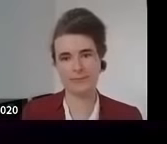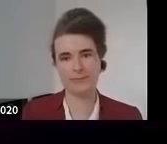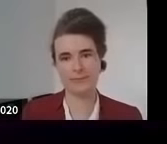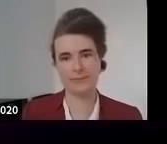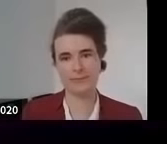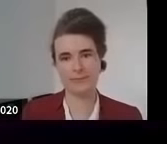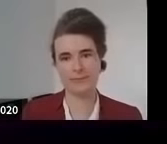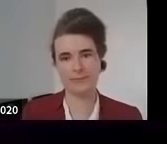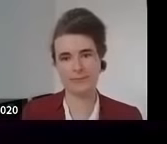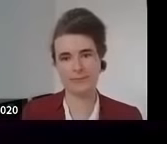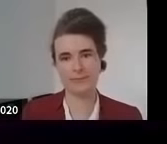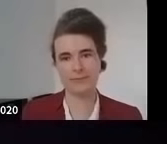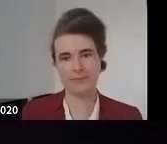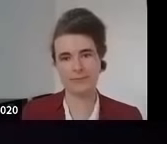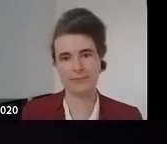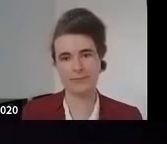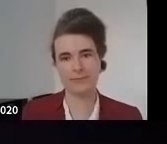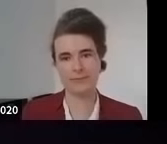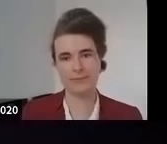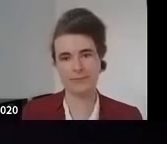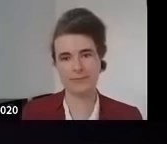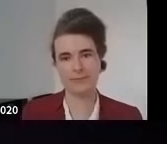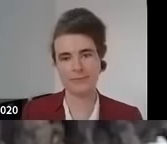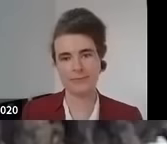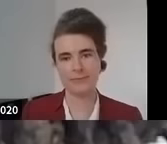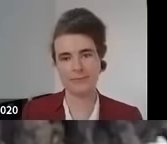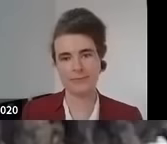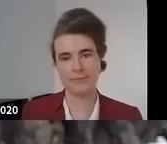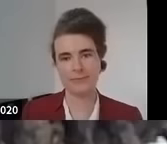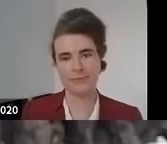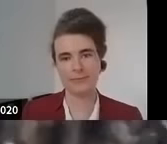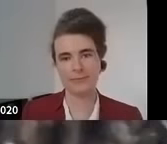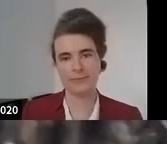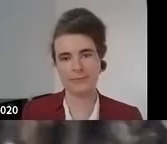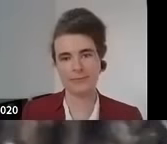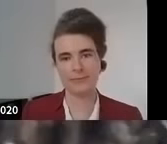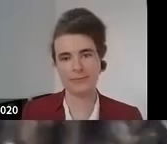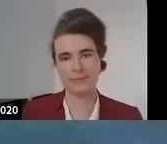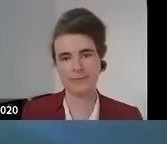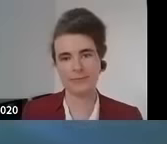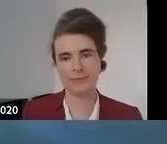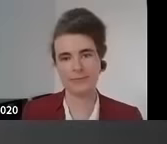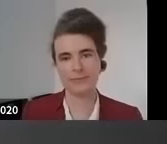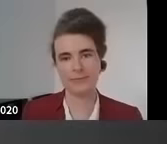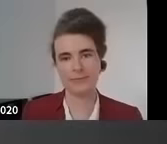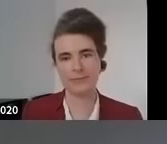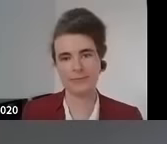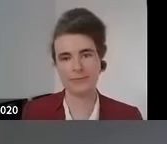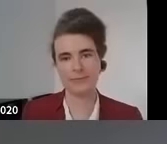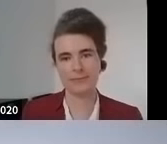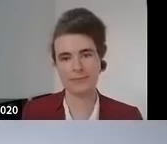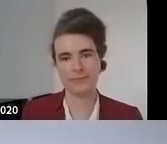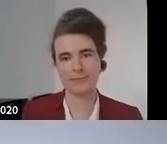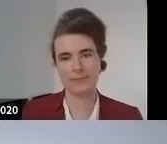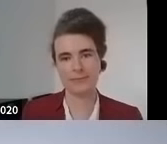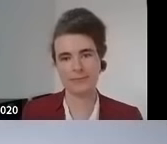since the early 90s in the uk i think my inspiration was like the ragga sound system thing where i was into the tapes and clashes from the